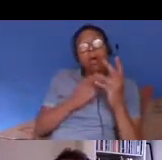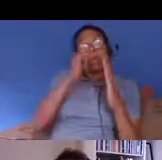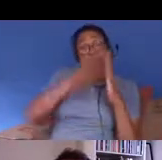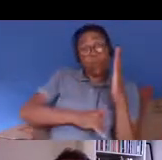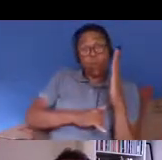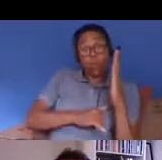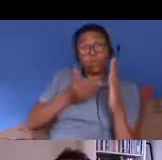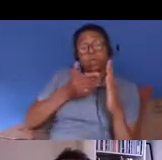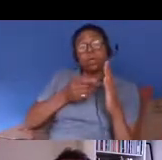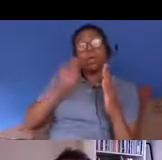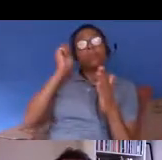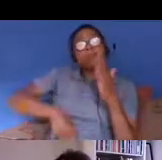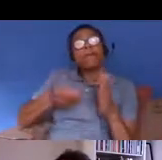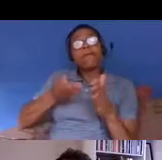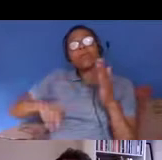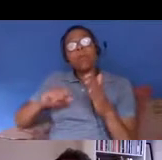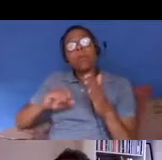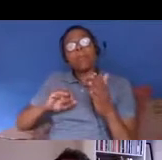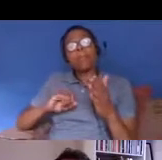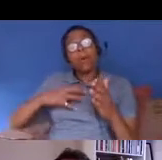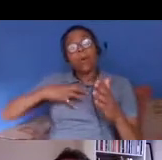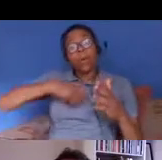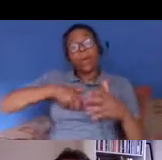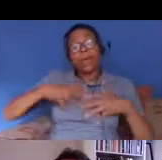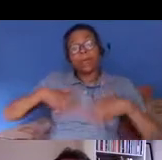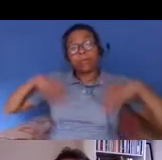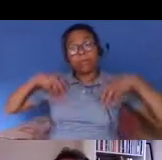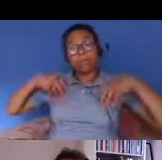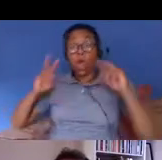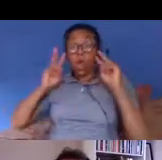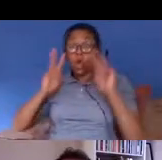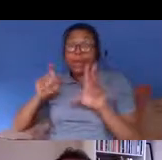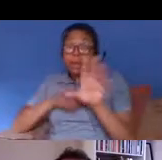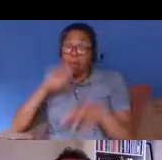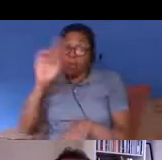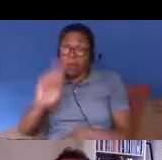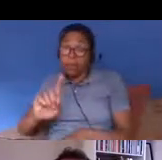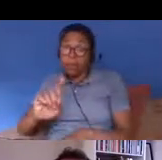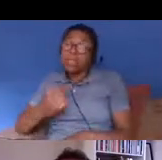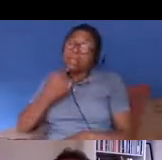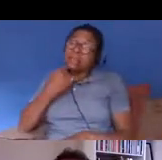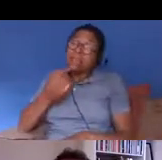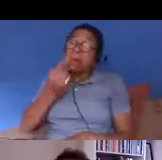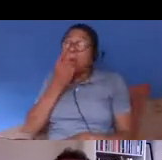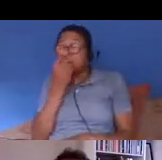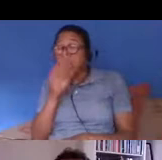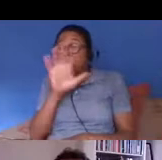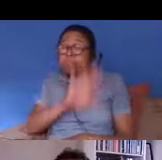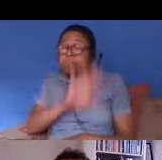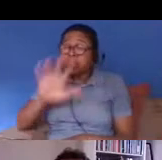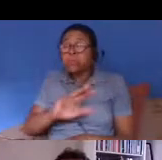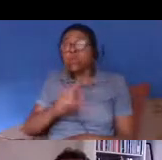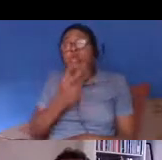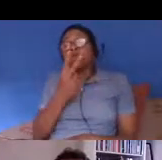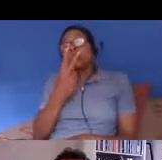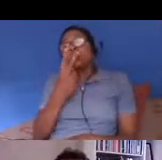particularly to look at young people but it looked at the population um as a whole um 215 000 young people under the